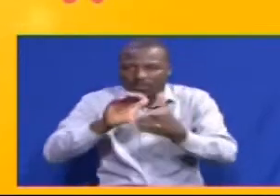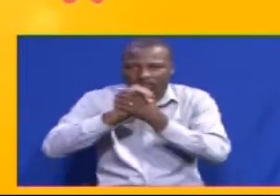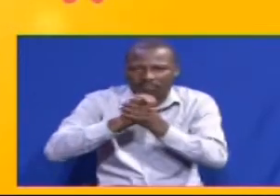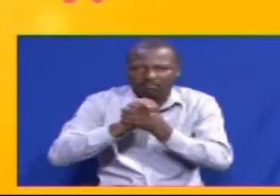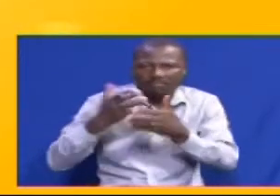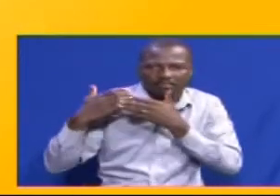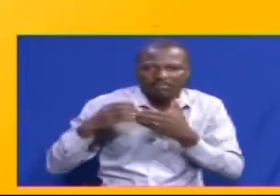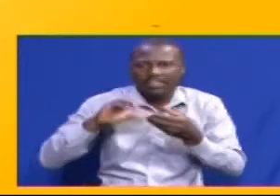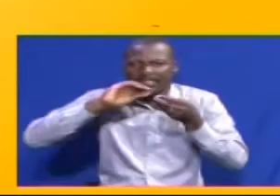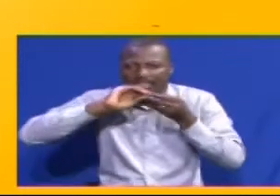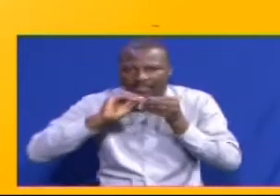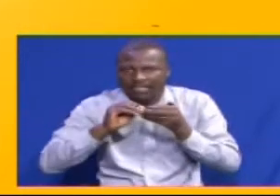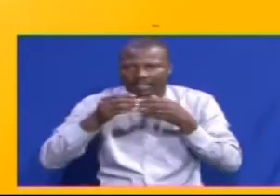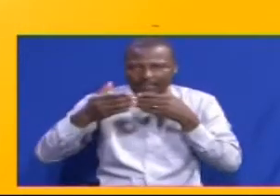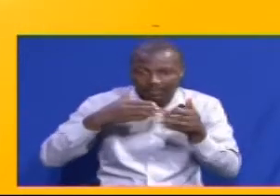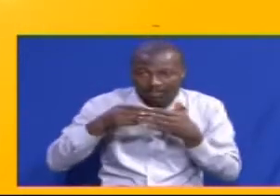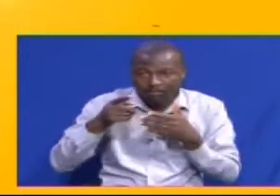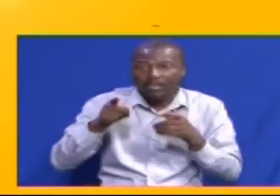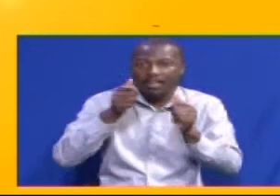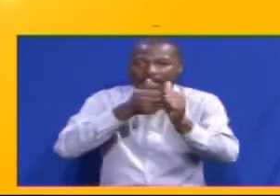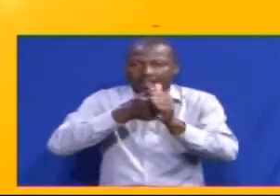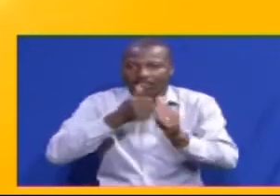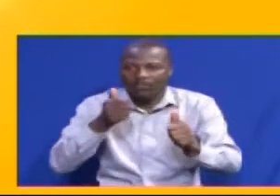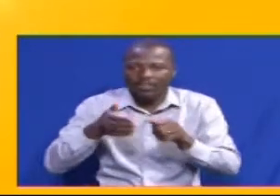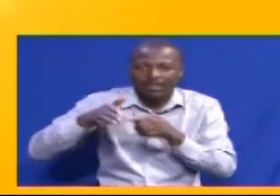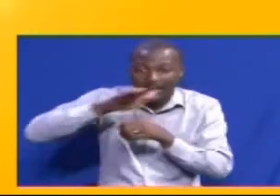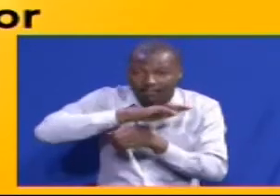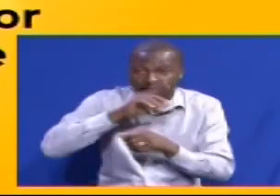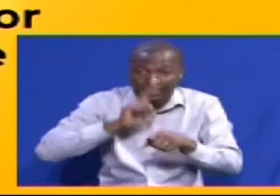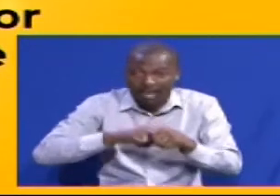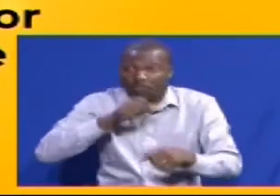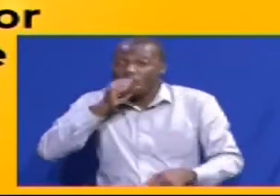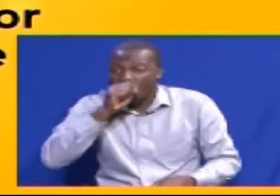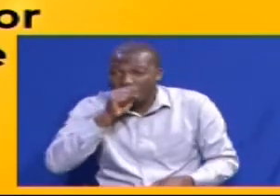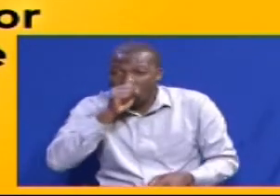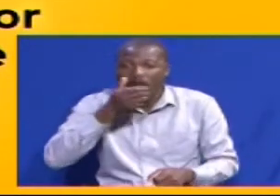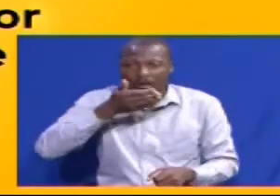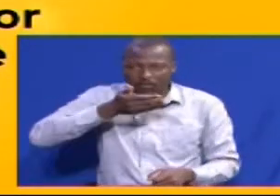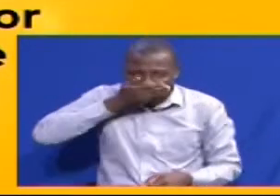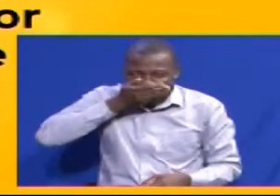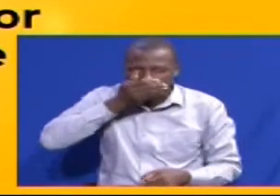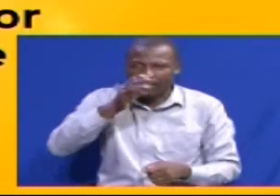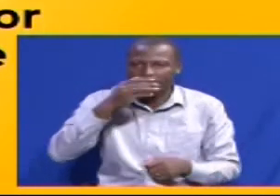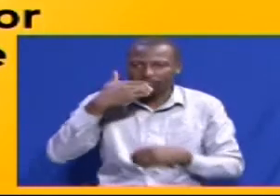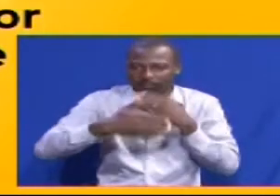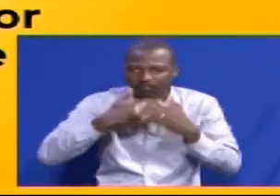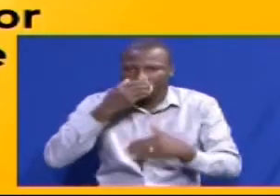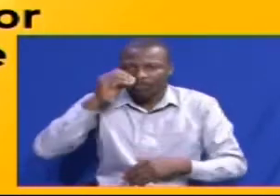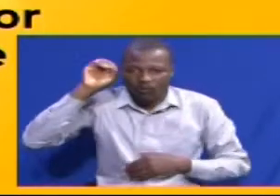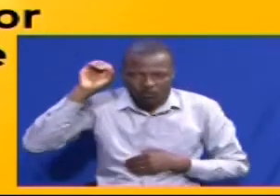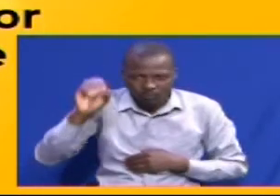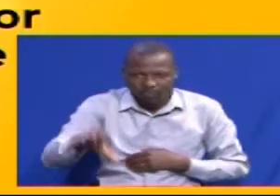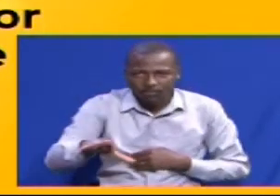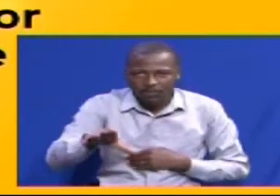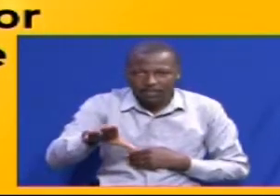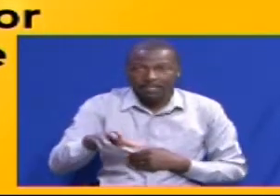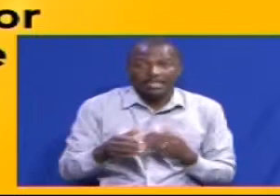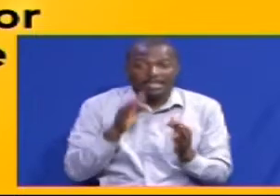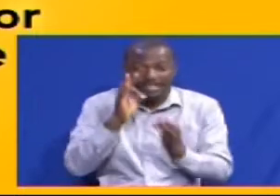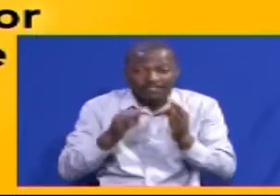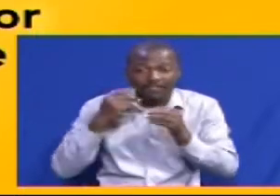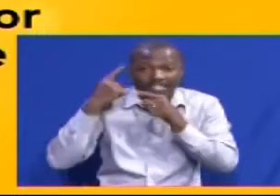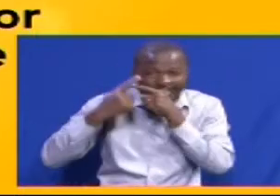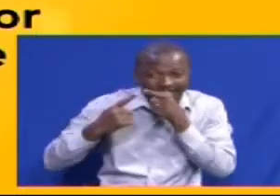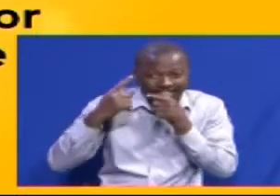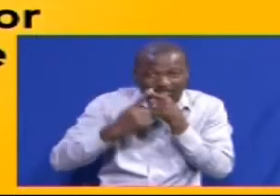symptoms avoid handshake hugs and kissing also protect yourself by covering your mouth or nose using a disposable tissue while coughing